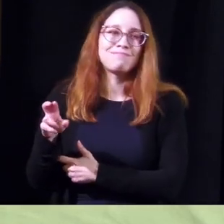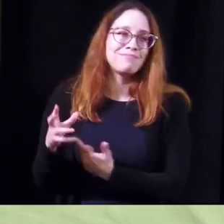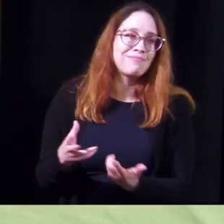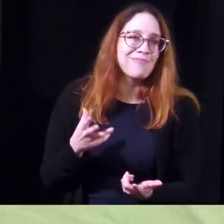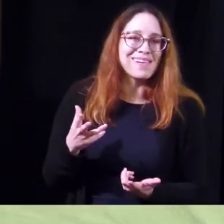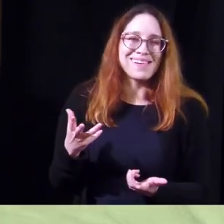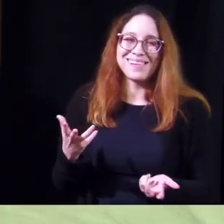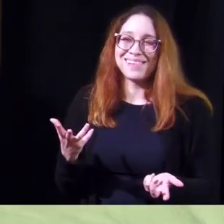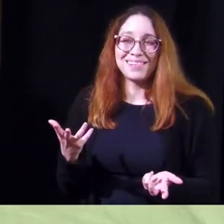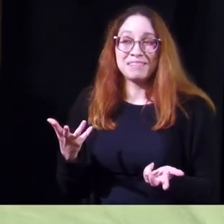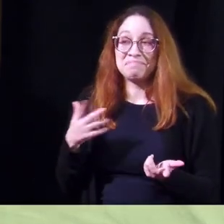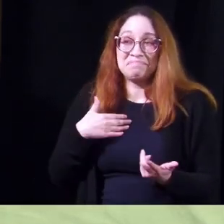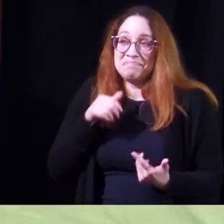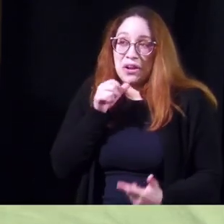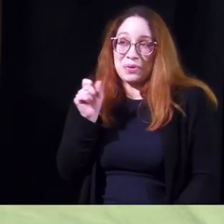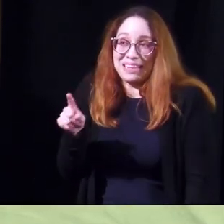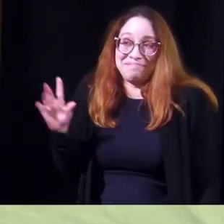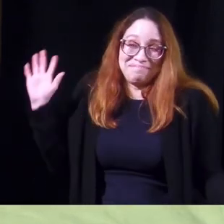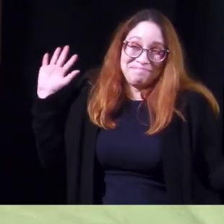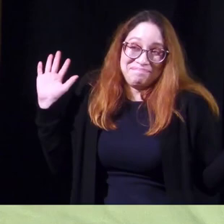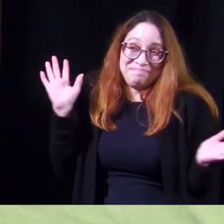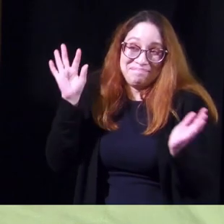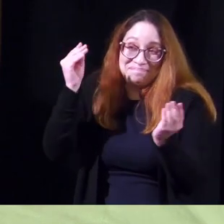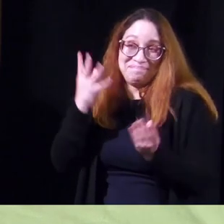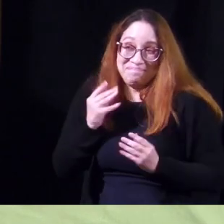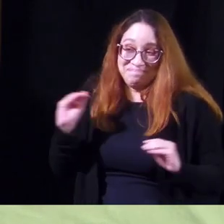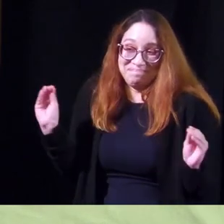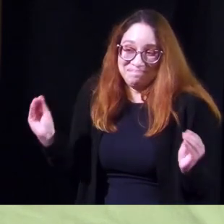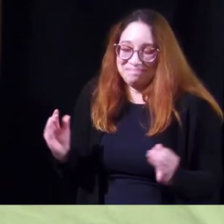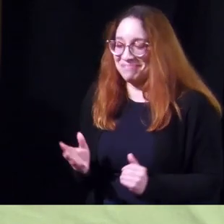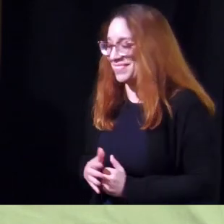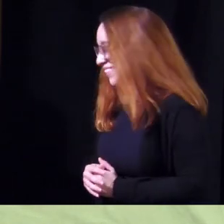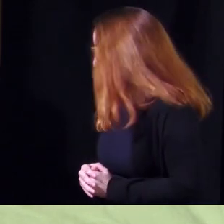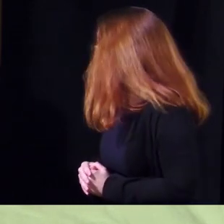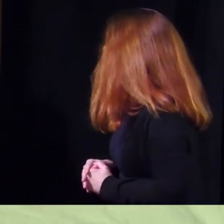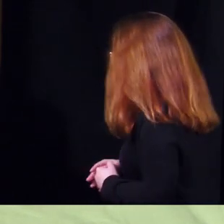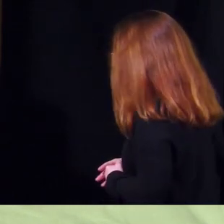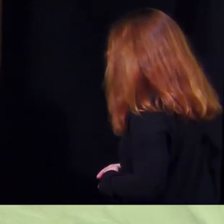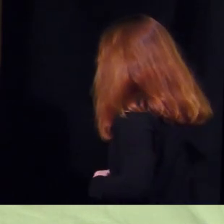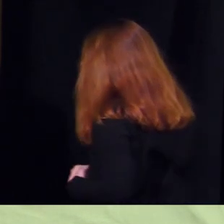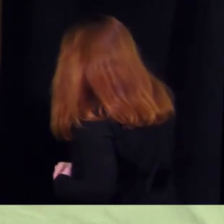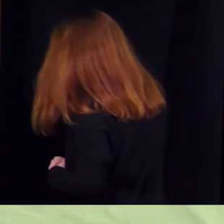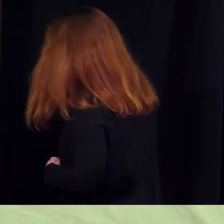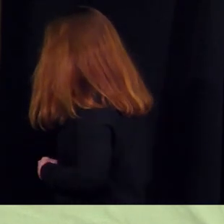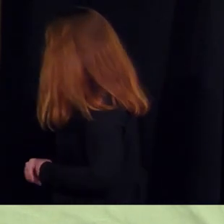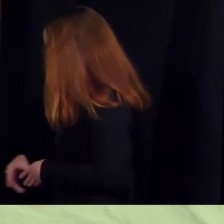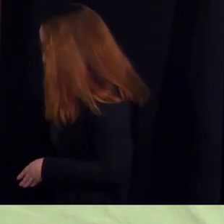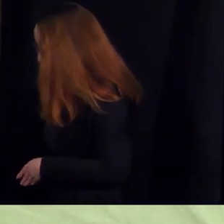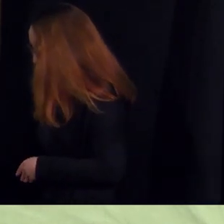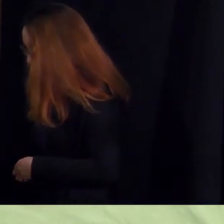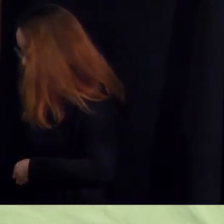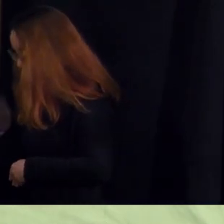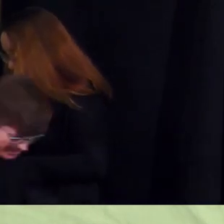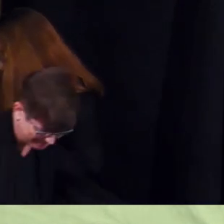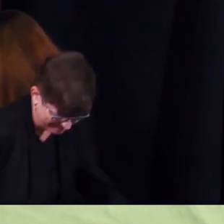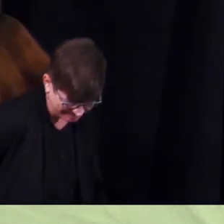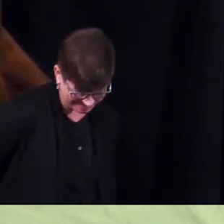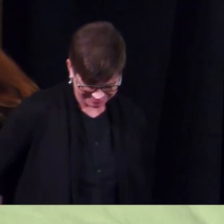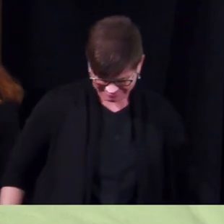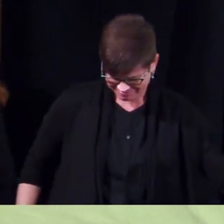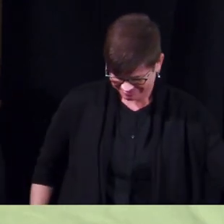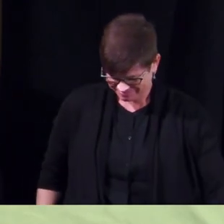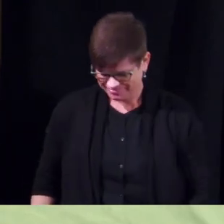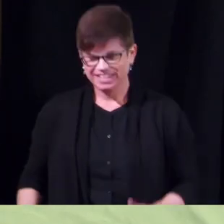i i haven't asked i haven't gotten any feedback um i and uh i i i